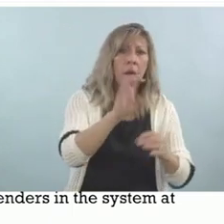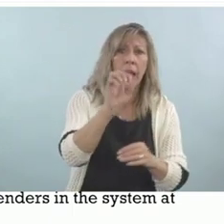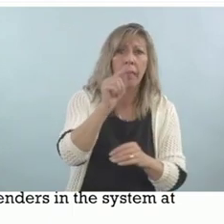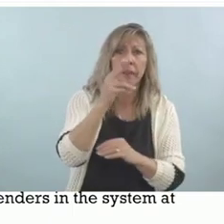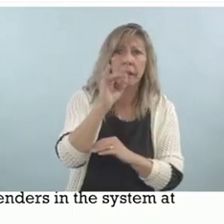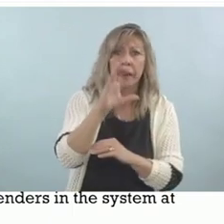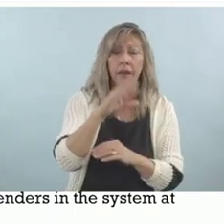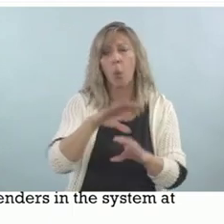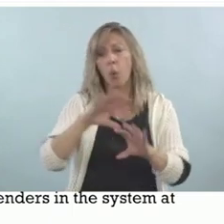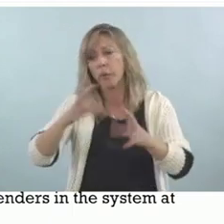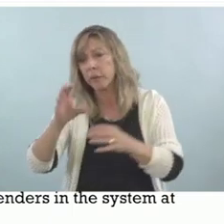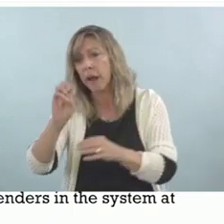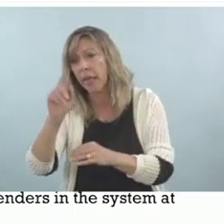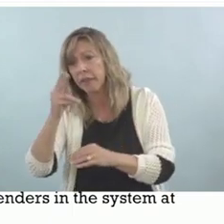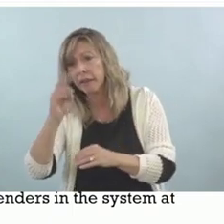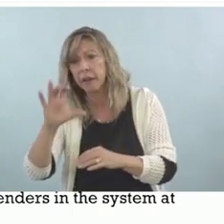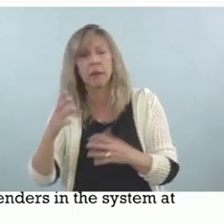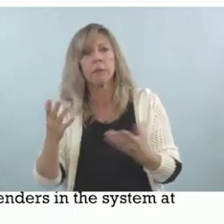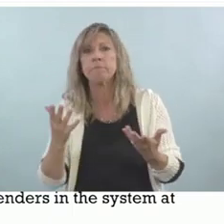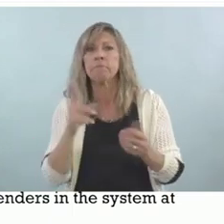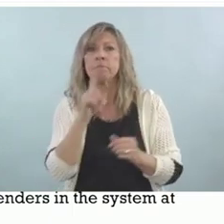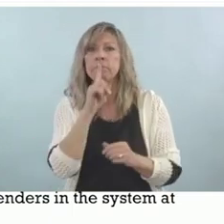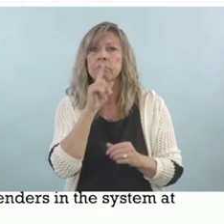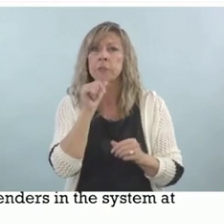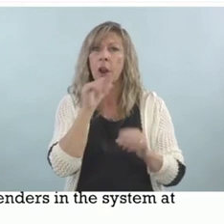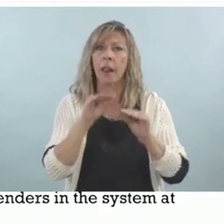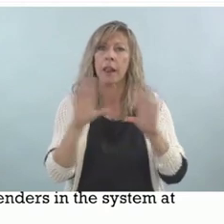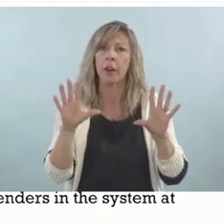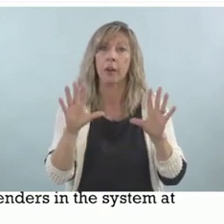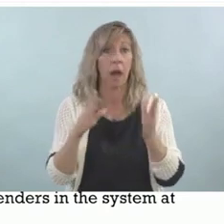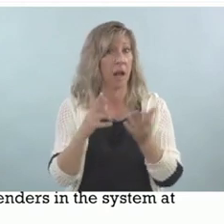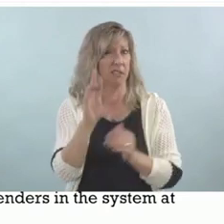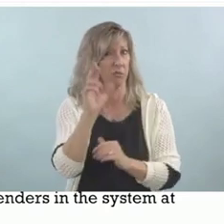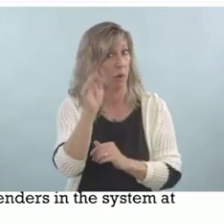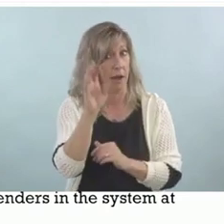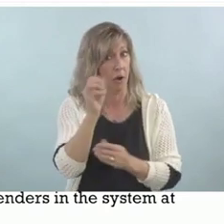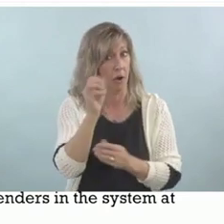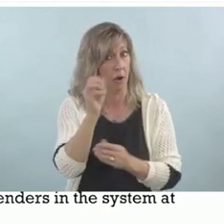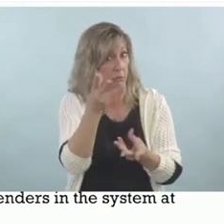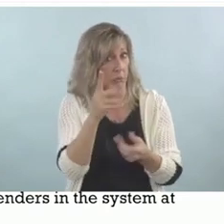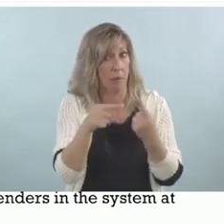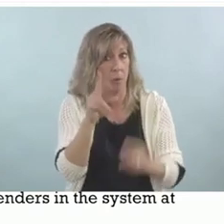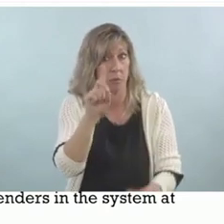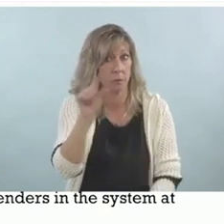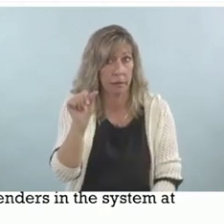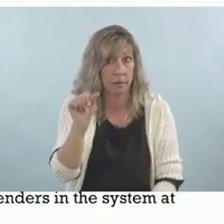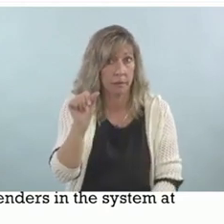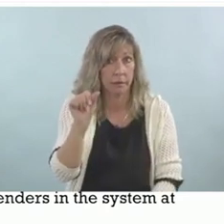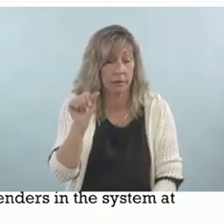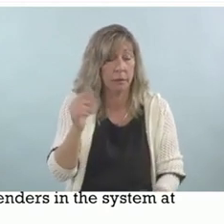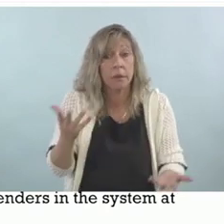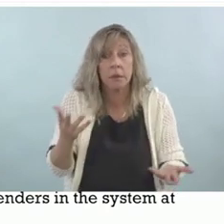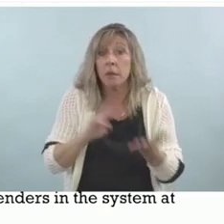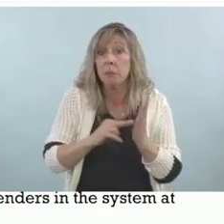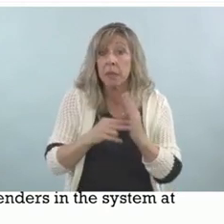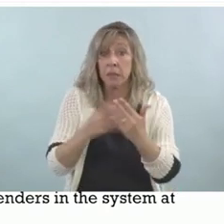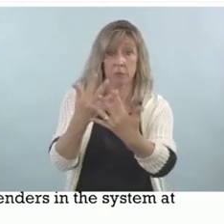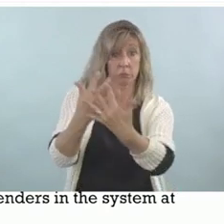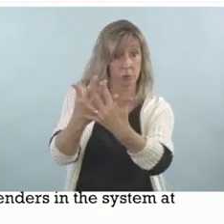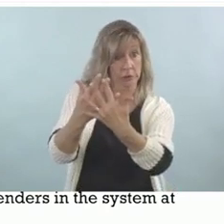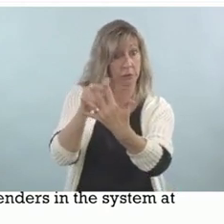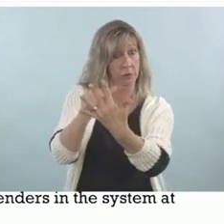So it's not really clear how many people who are deaf are locked up.